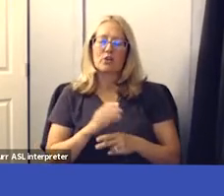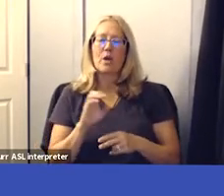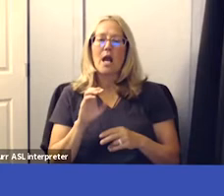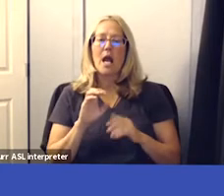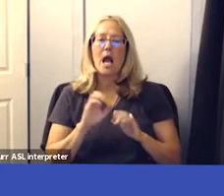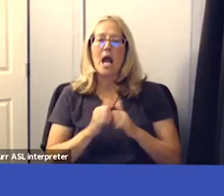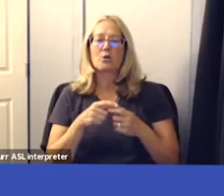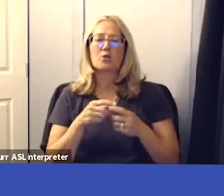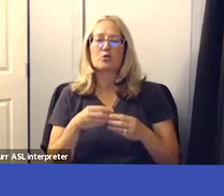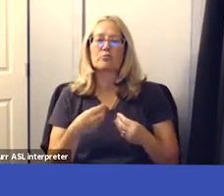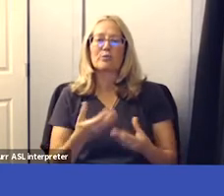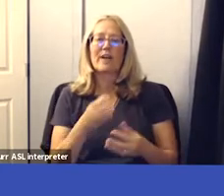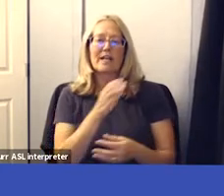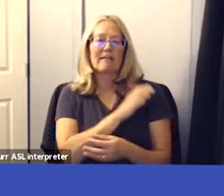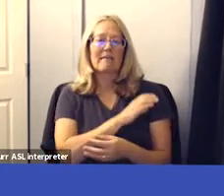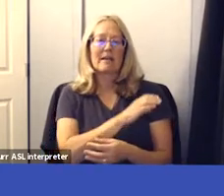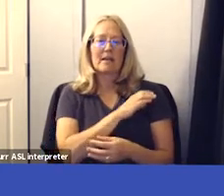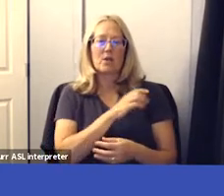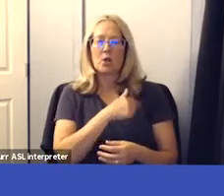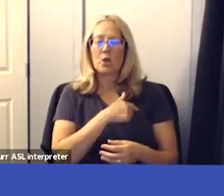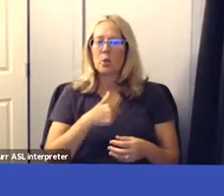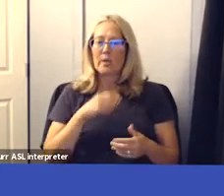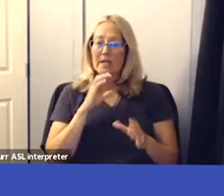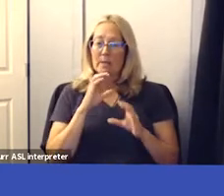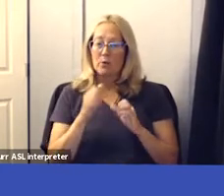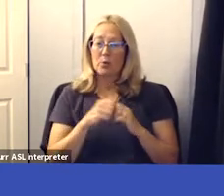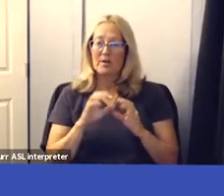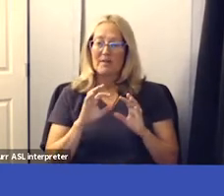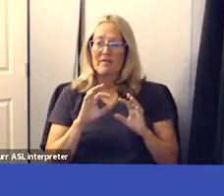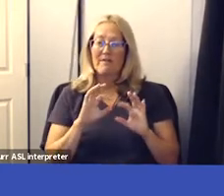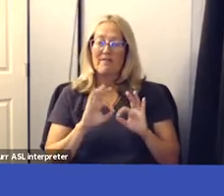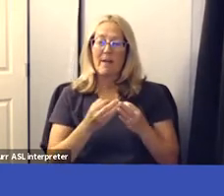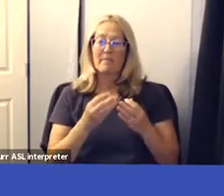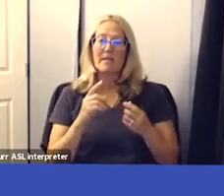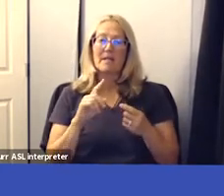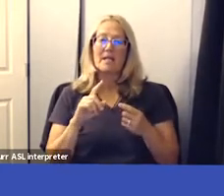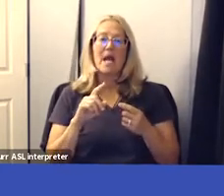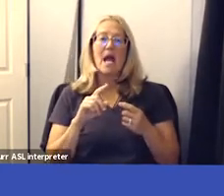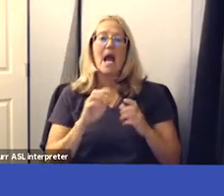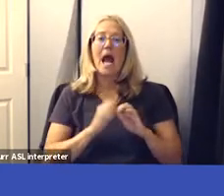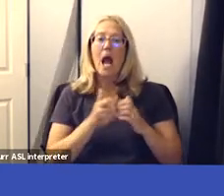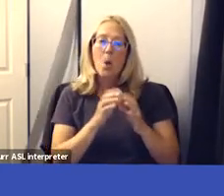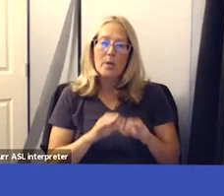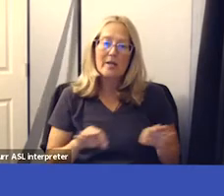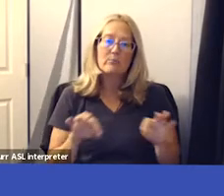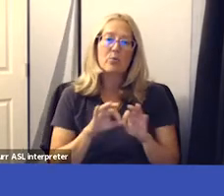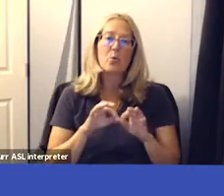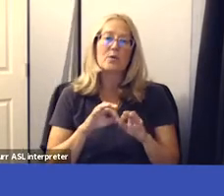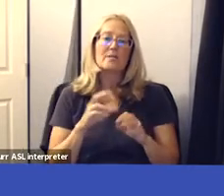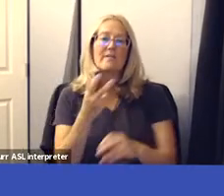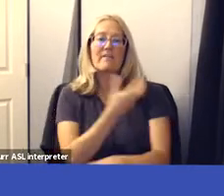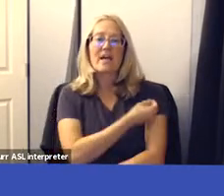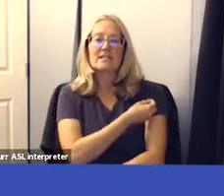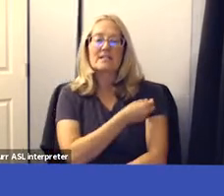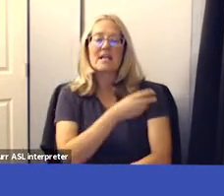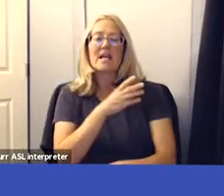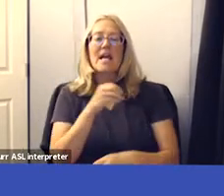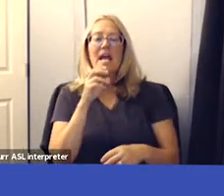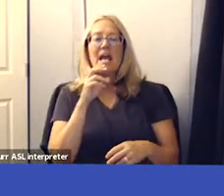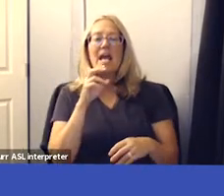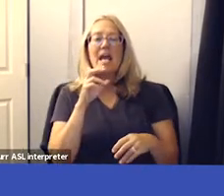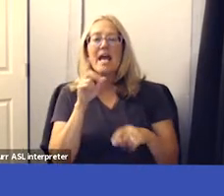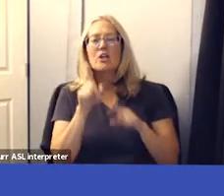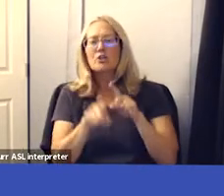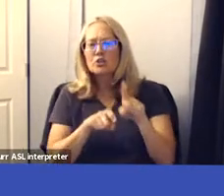these clinics we'll be communicating with families about the importance of vaccinations and surveying those